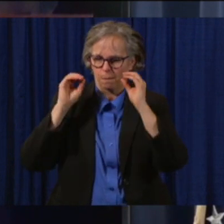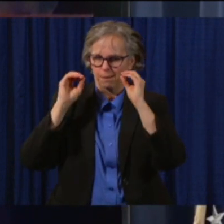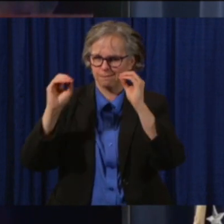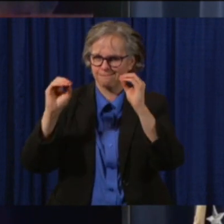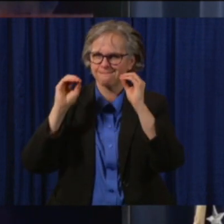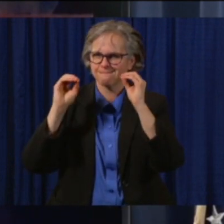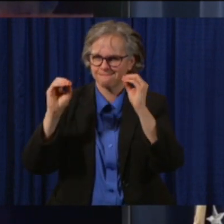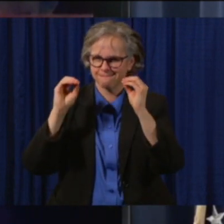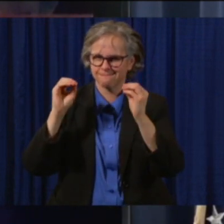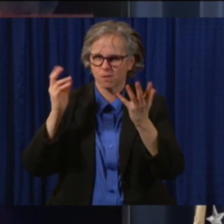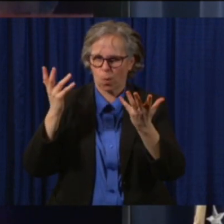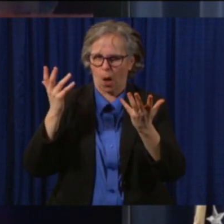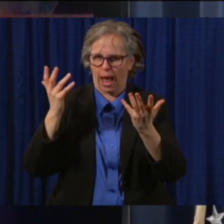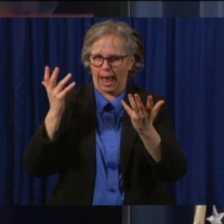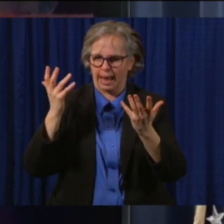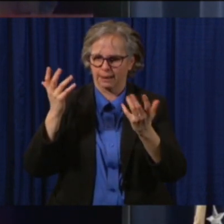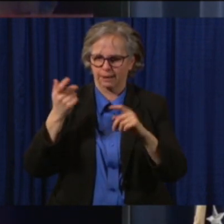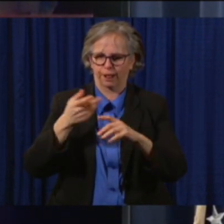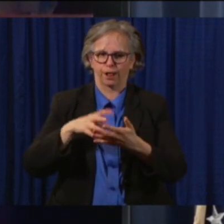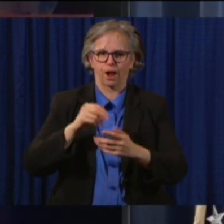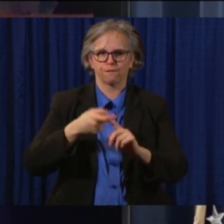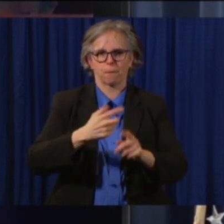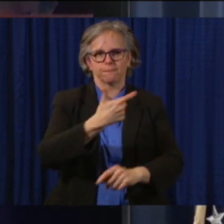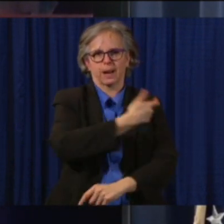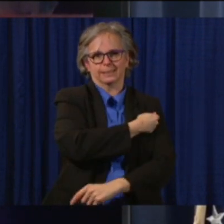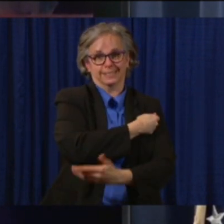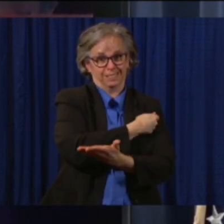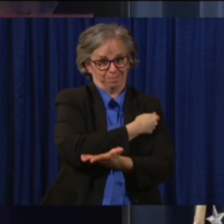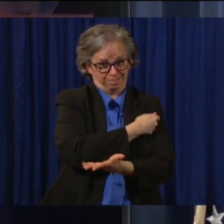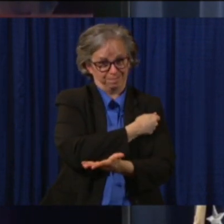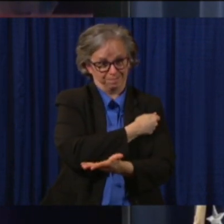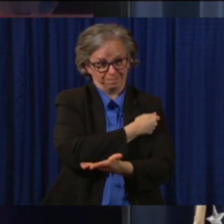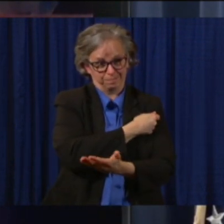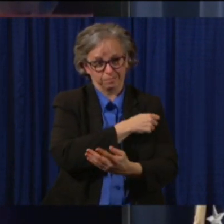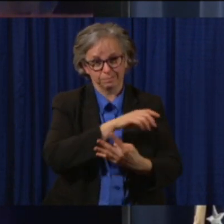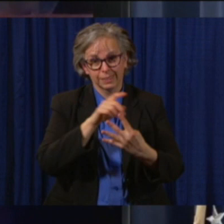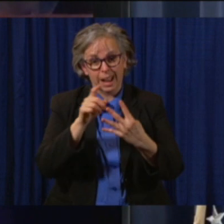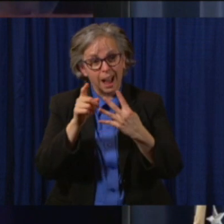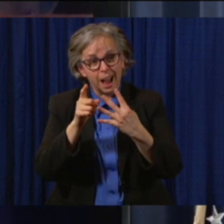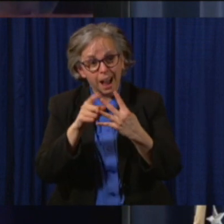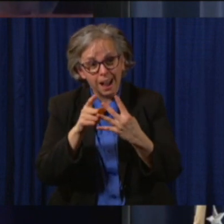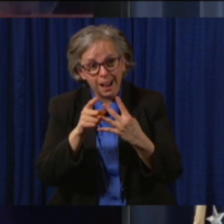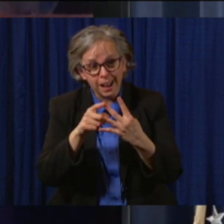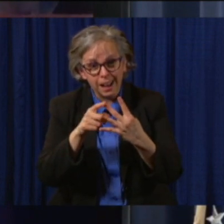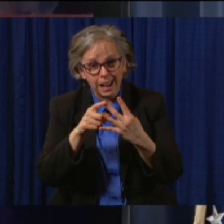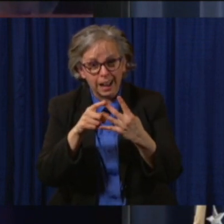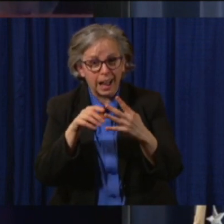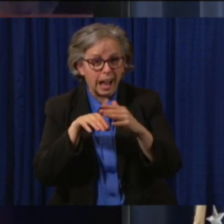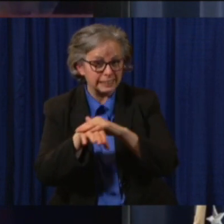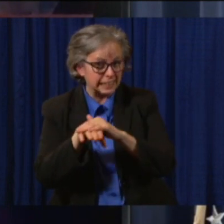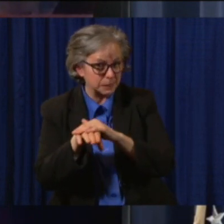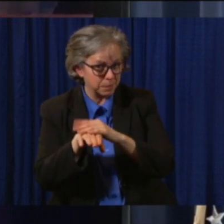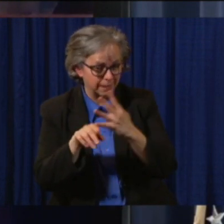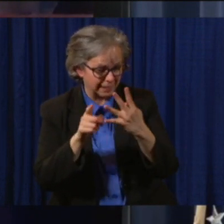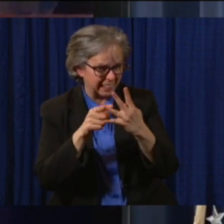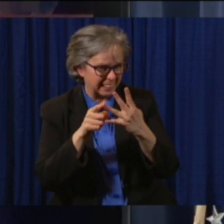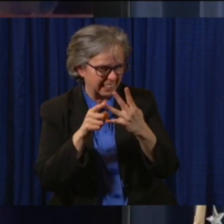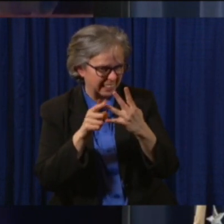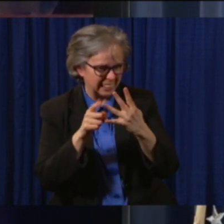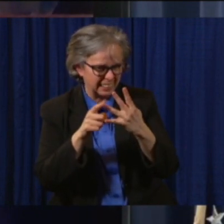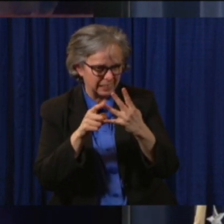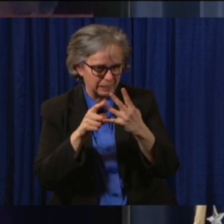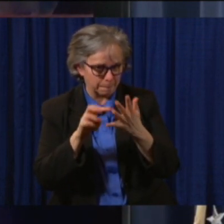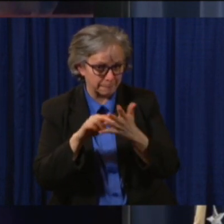of getting that vaccination and that the accessibility, meaning at our federally qualified health centers, at